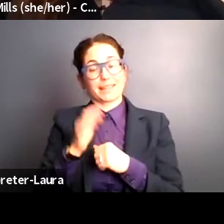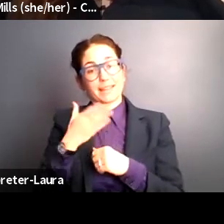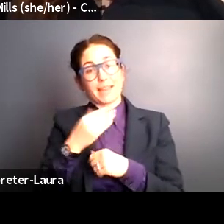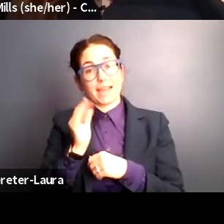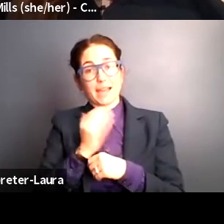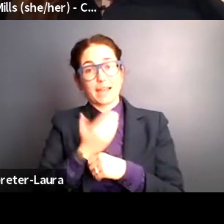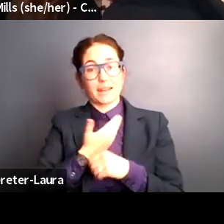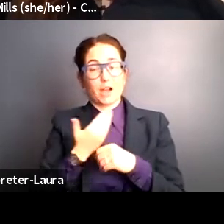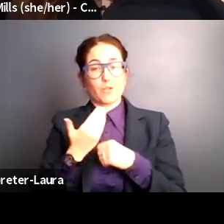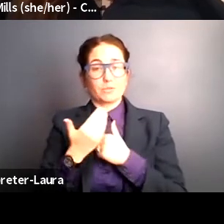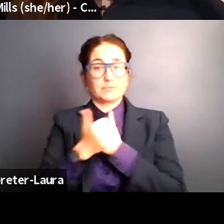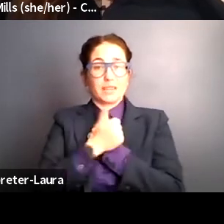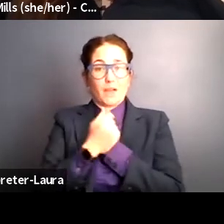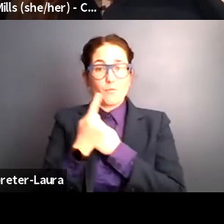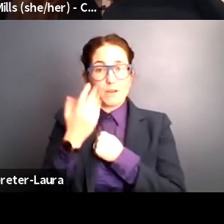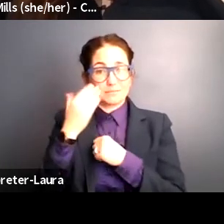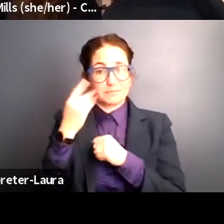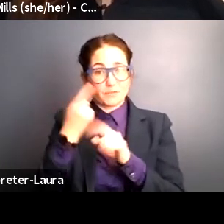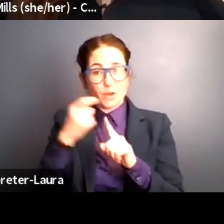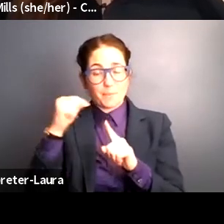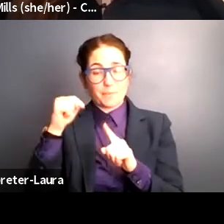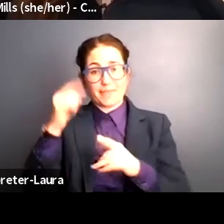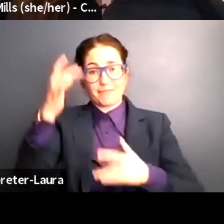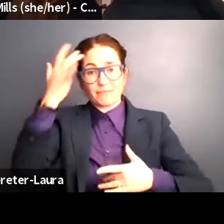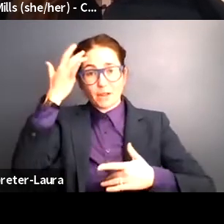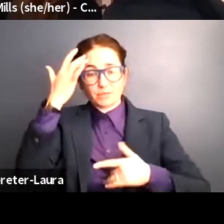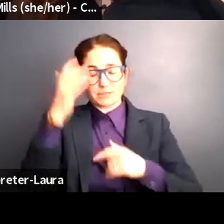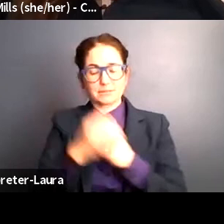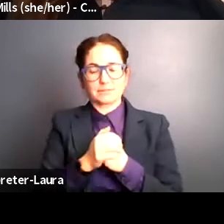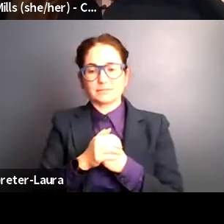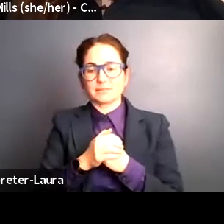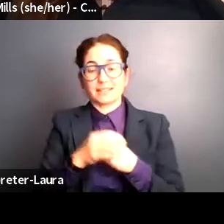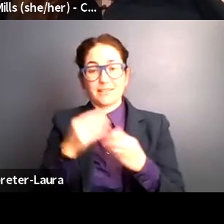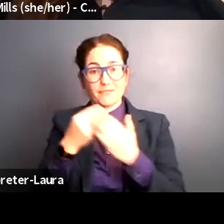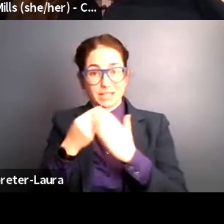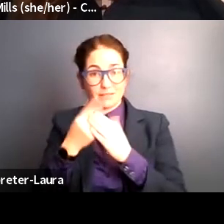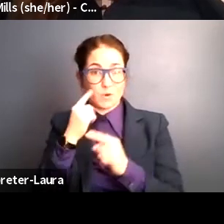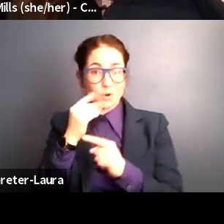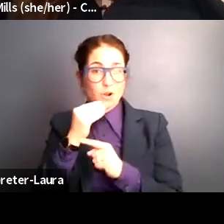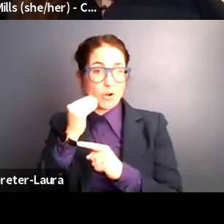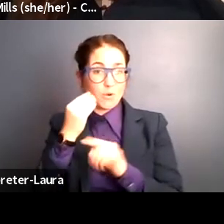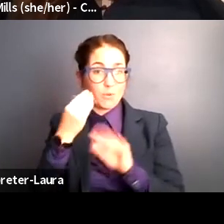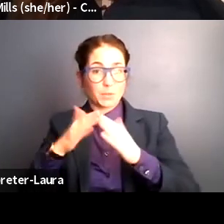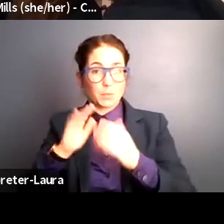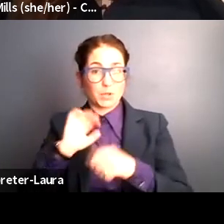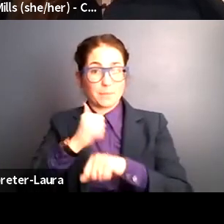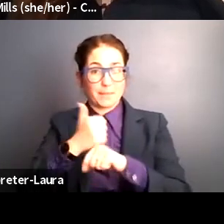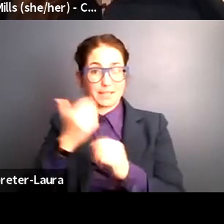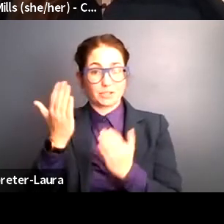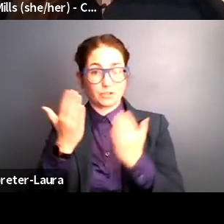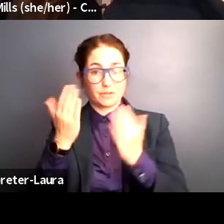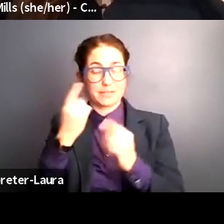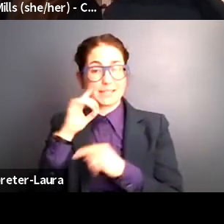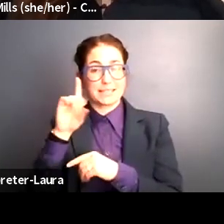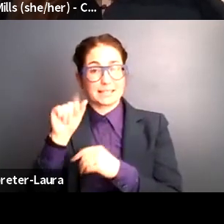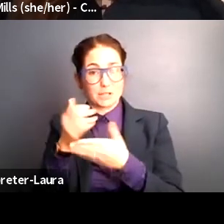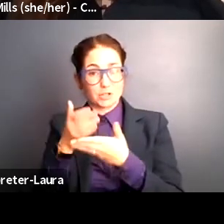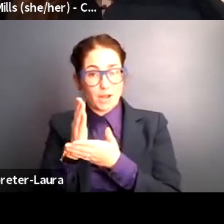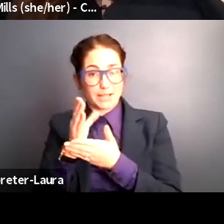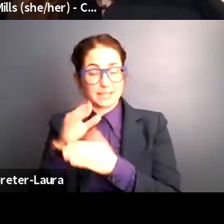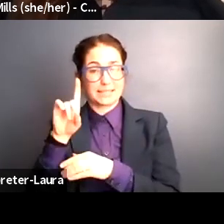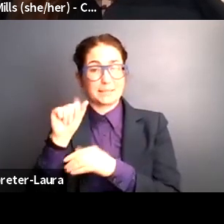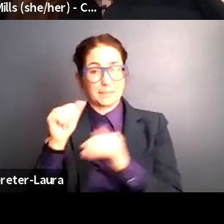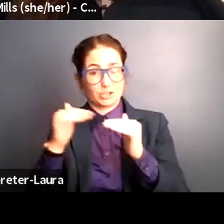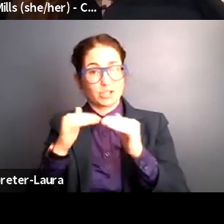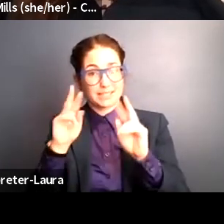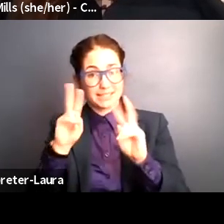from the virus. Not only is funding for home and community-based services a disability rights and disability justice issue,